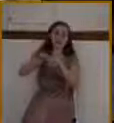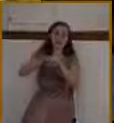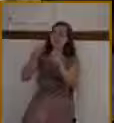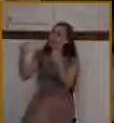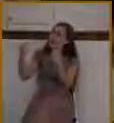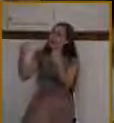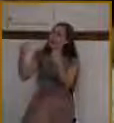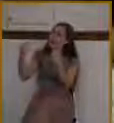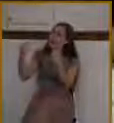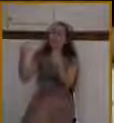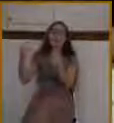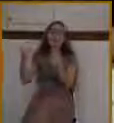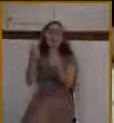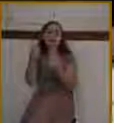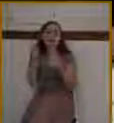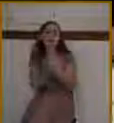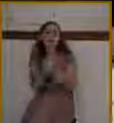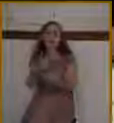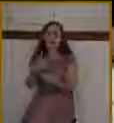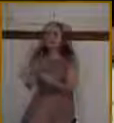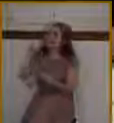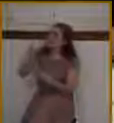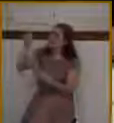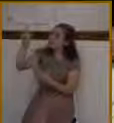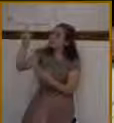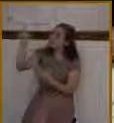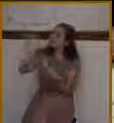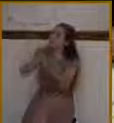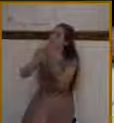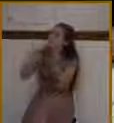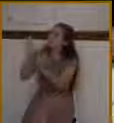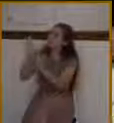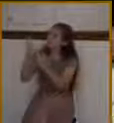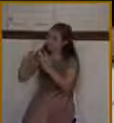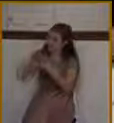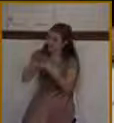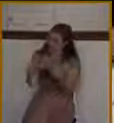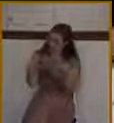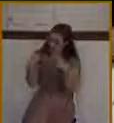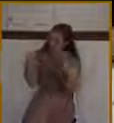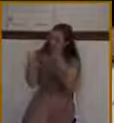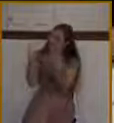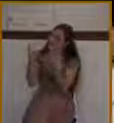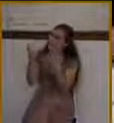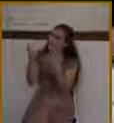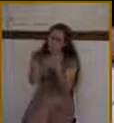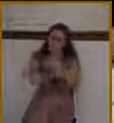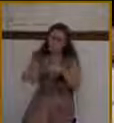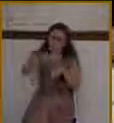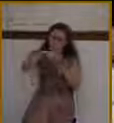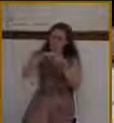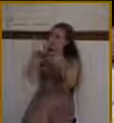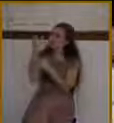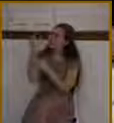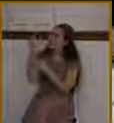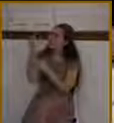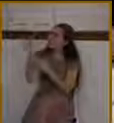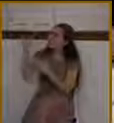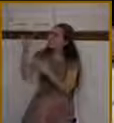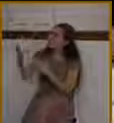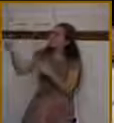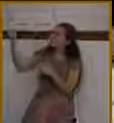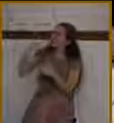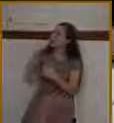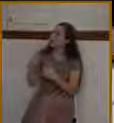one little line in there. Come ye desire of nations, come. Find in us your humble home. Here the desire of